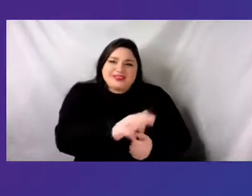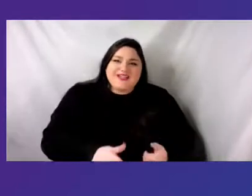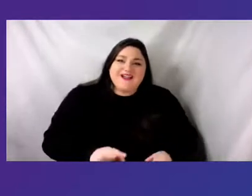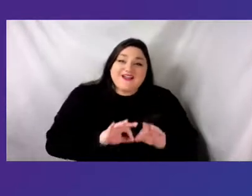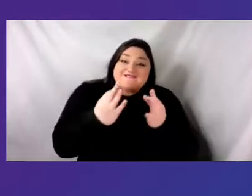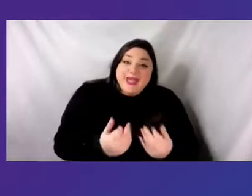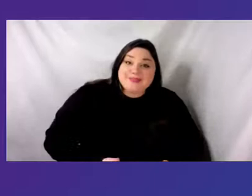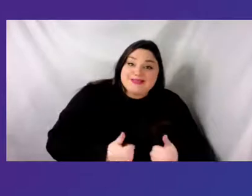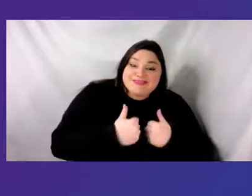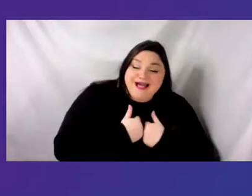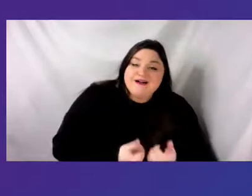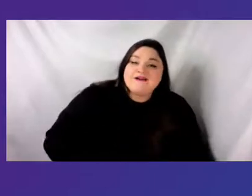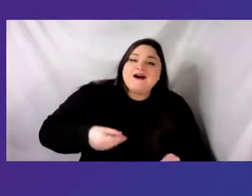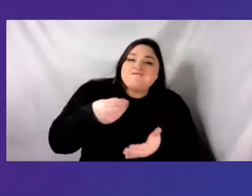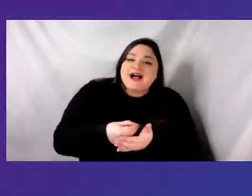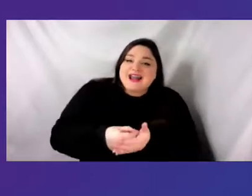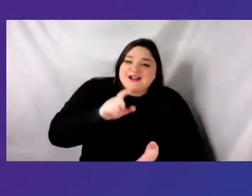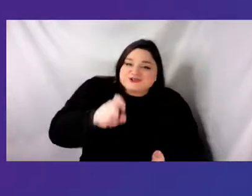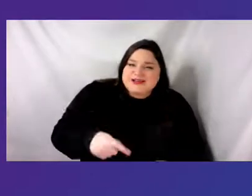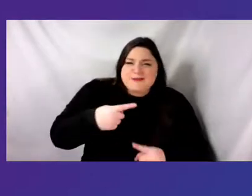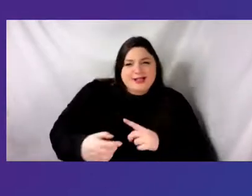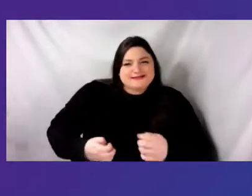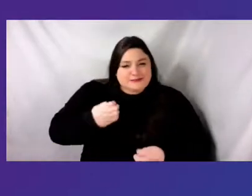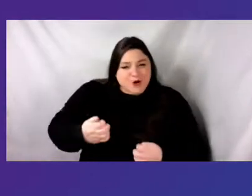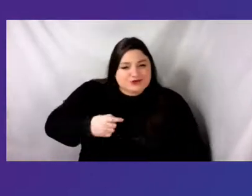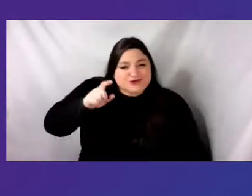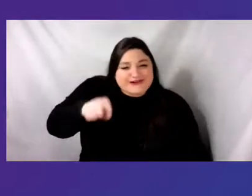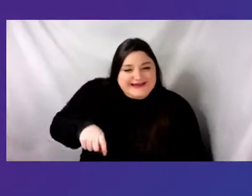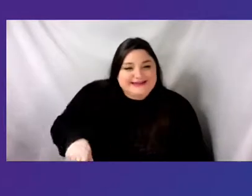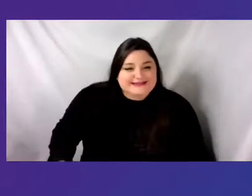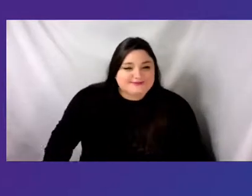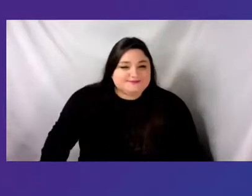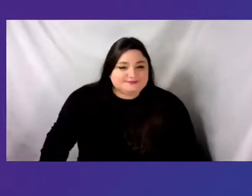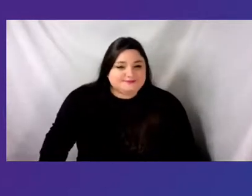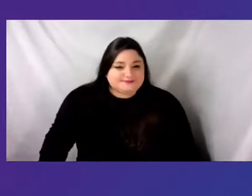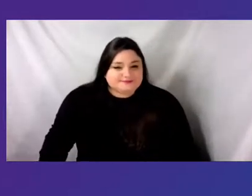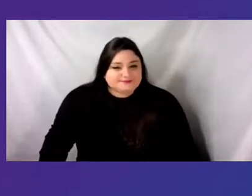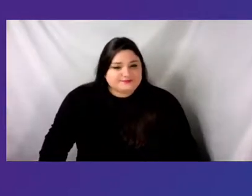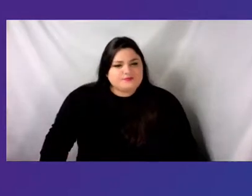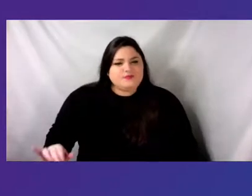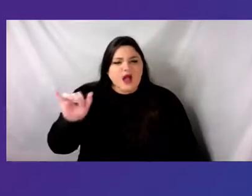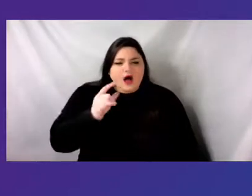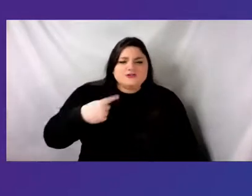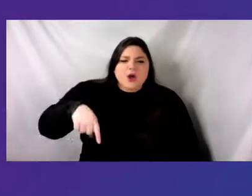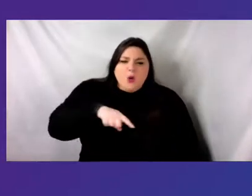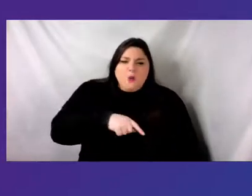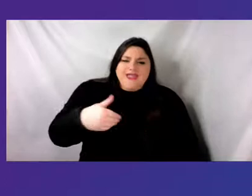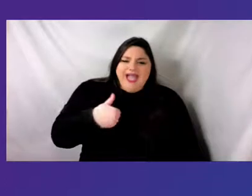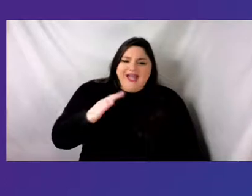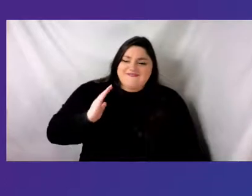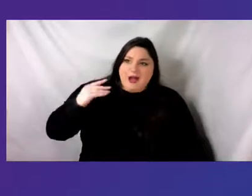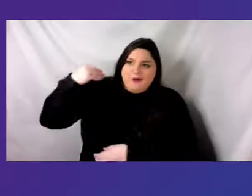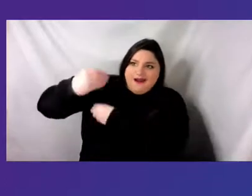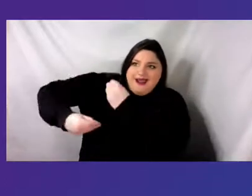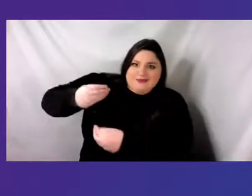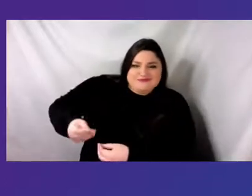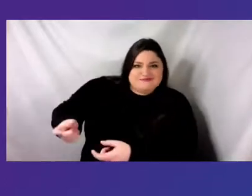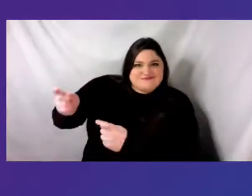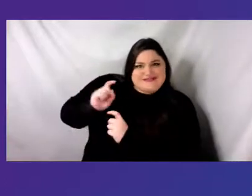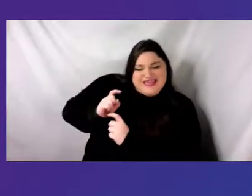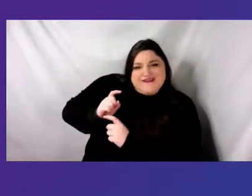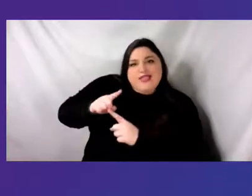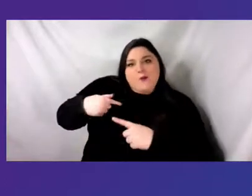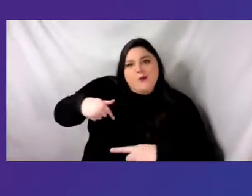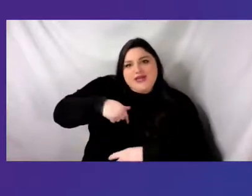while also thinking about the inheritances that we're shaping as artists further this idea of